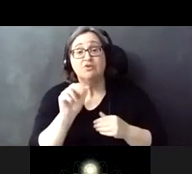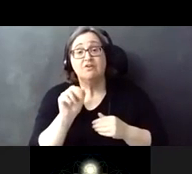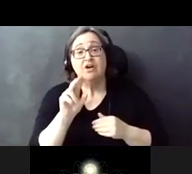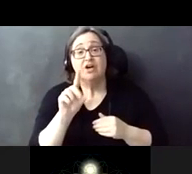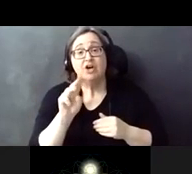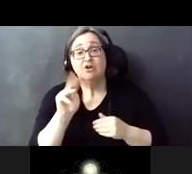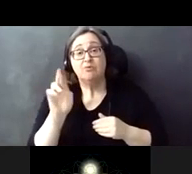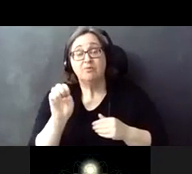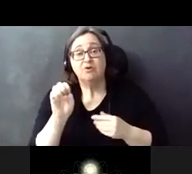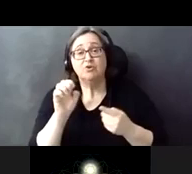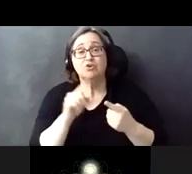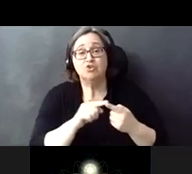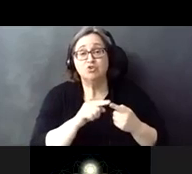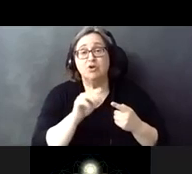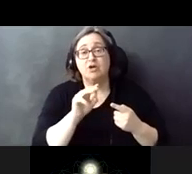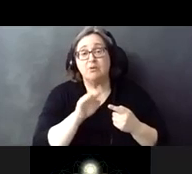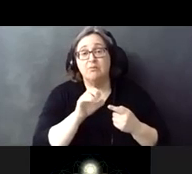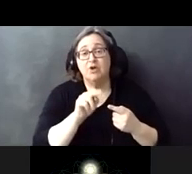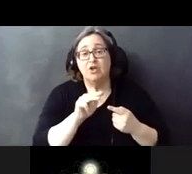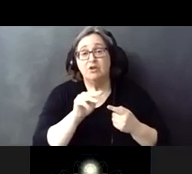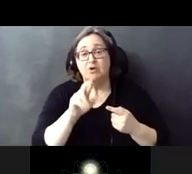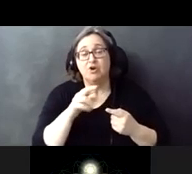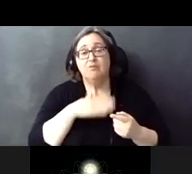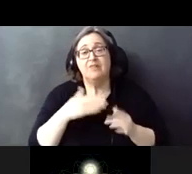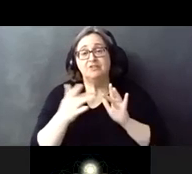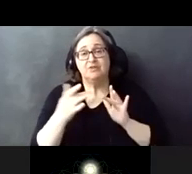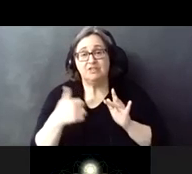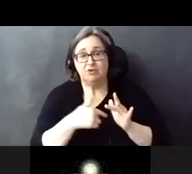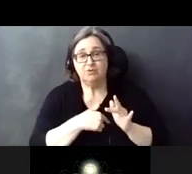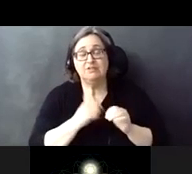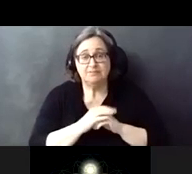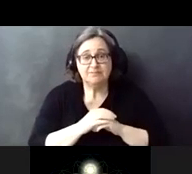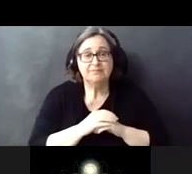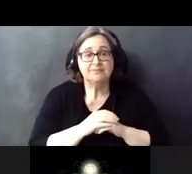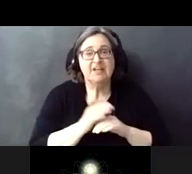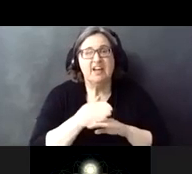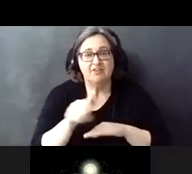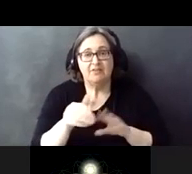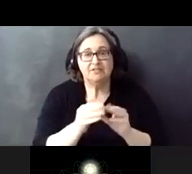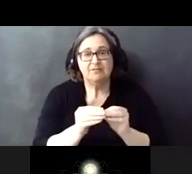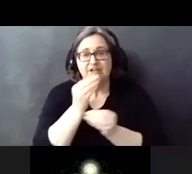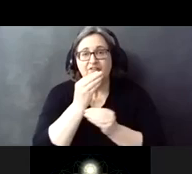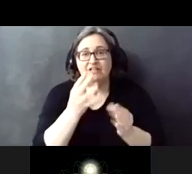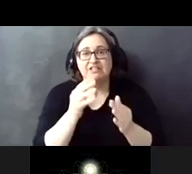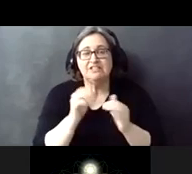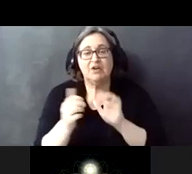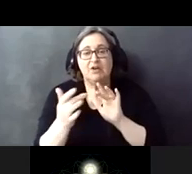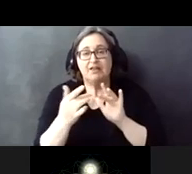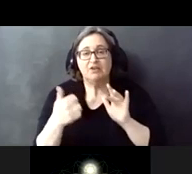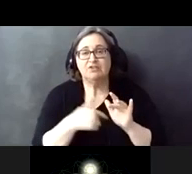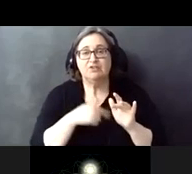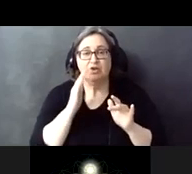avenue to bremark avenue please reach out to us following this meeting information on how to contact us